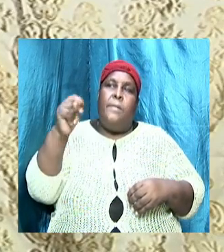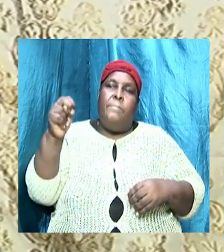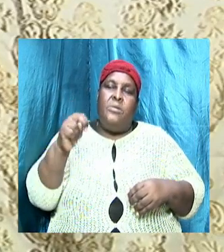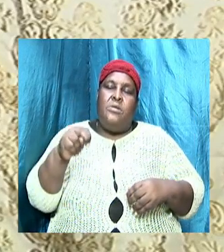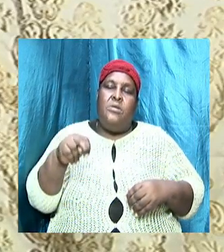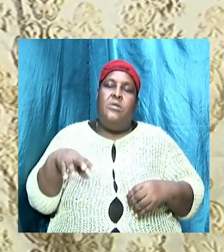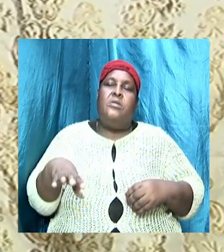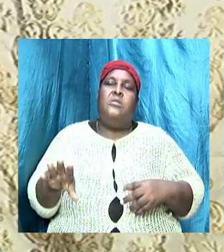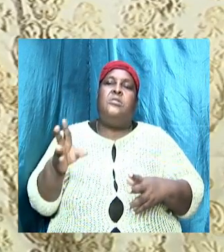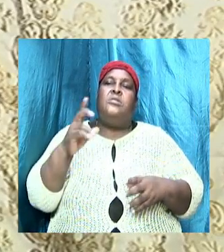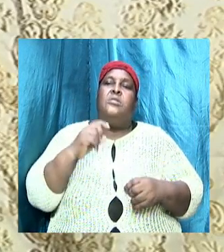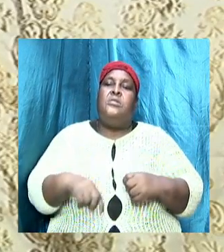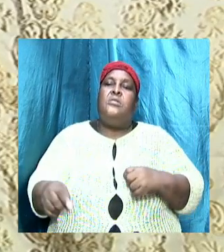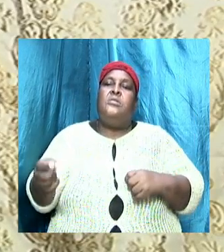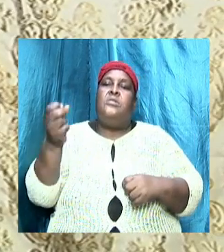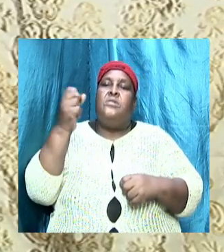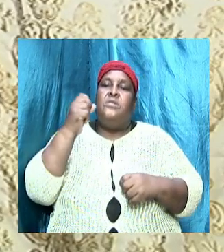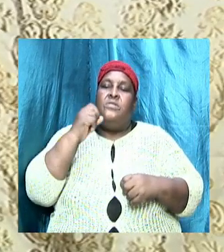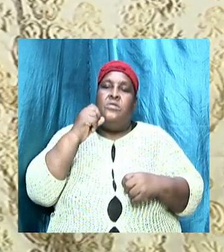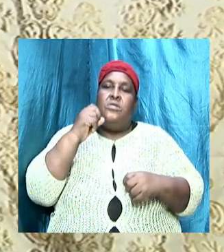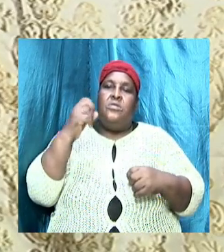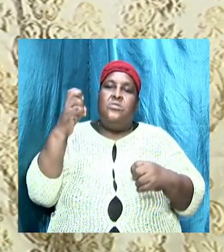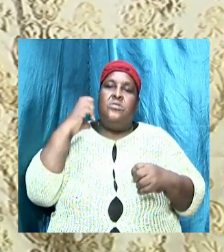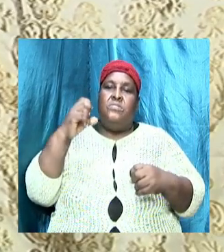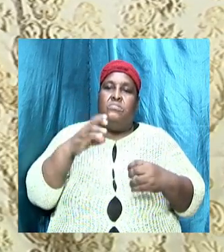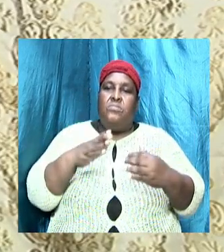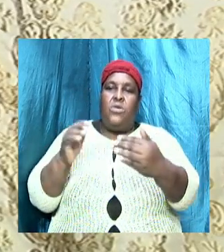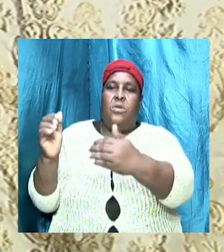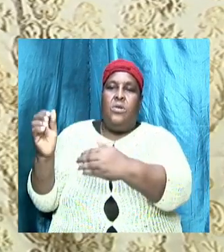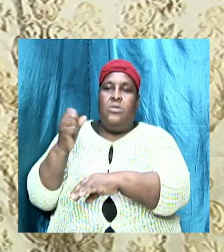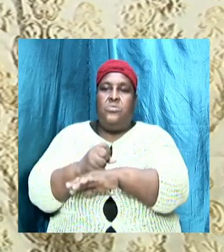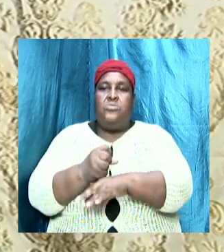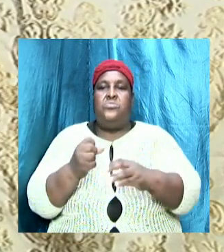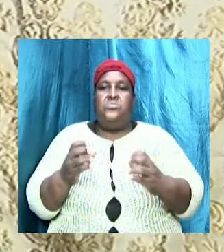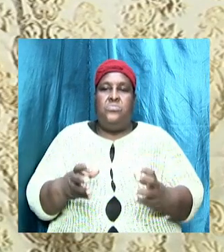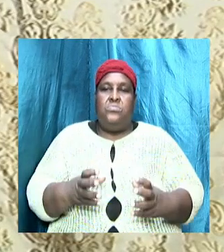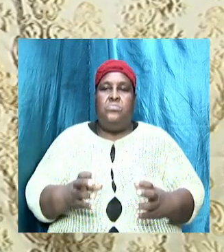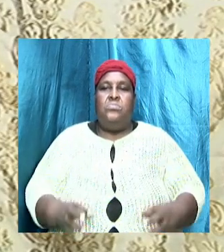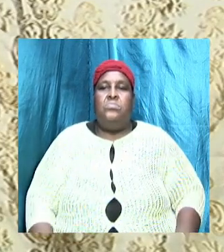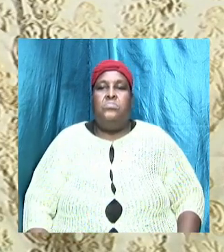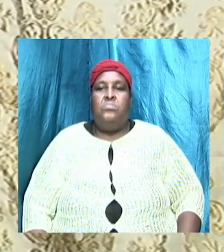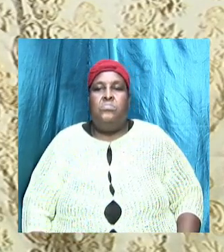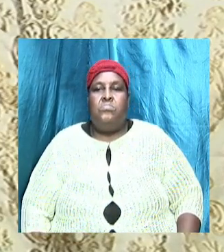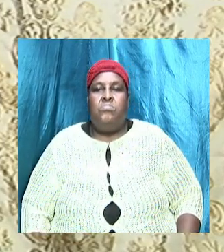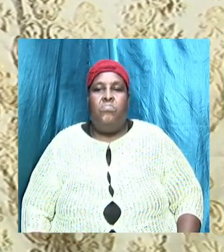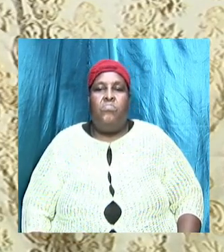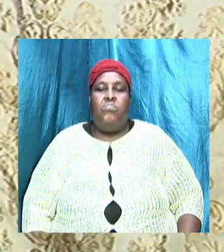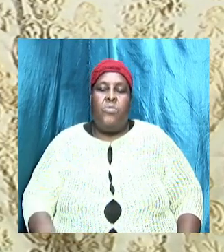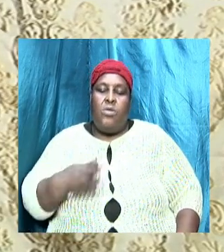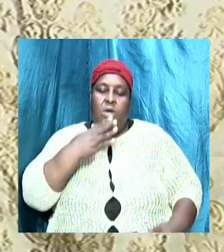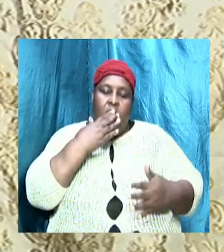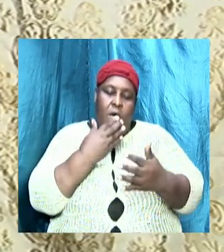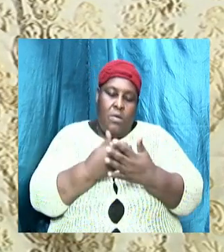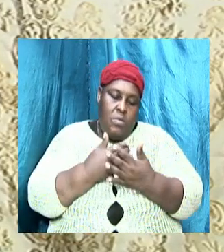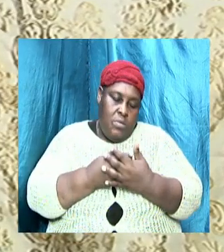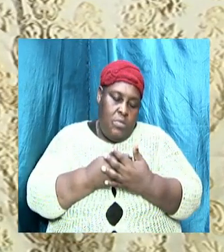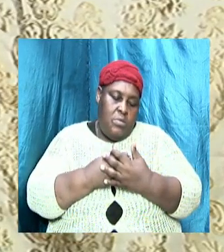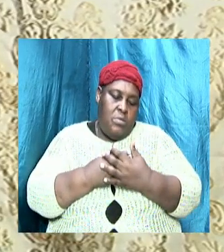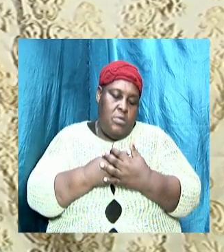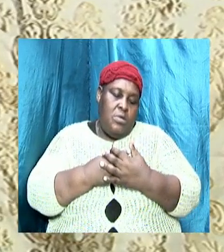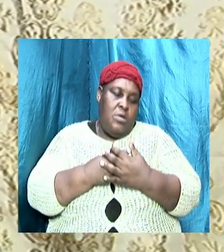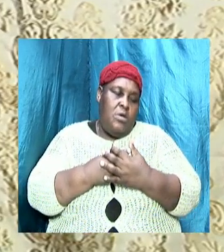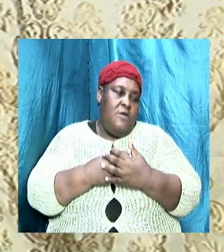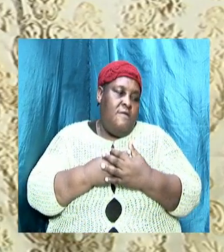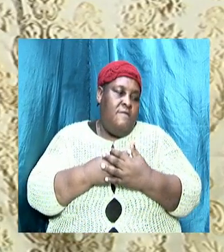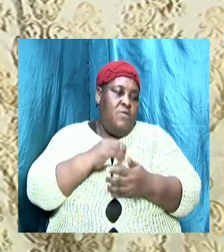church we have a good footing a good foundation on which